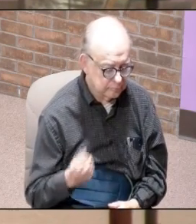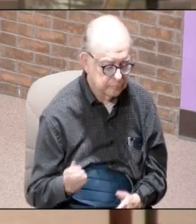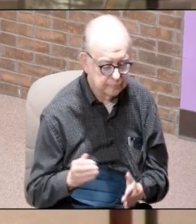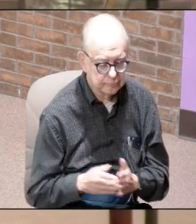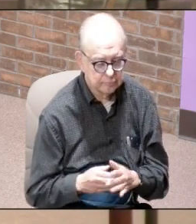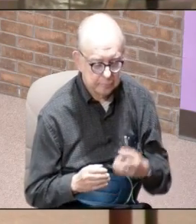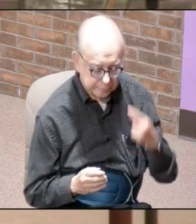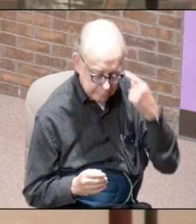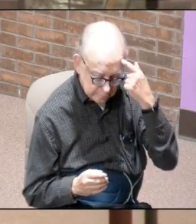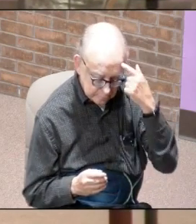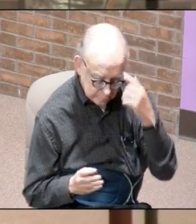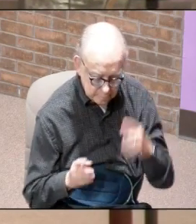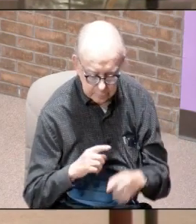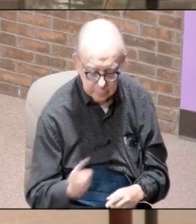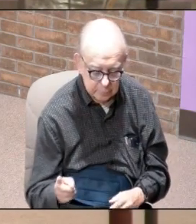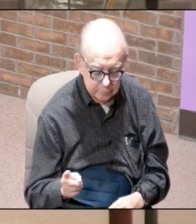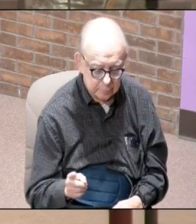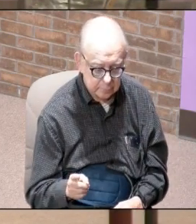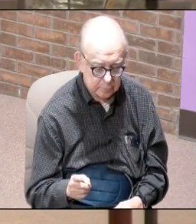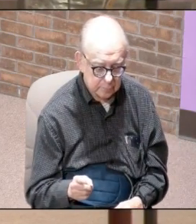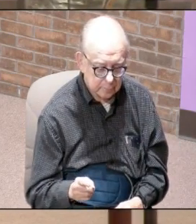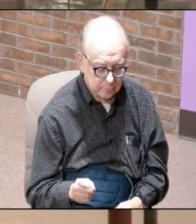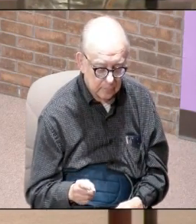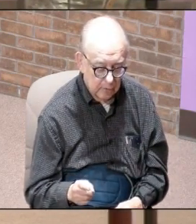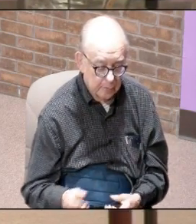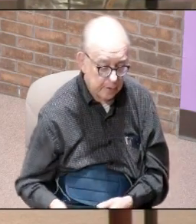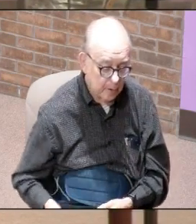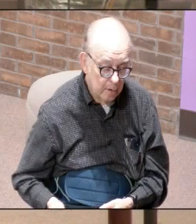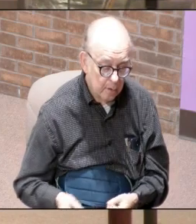against the government they would be banished